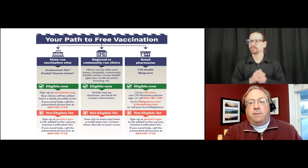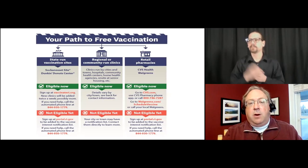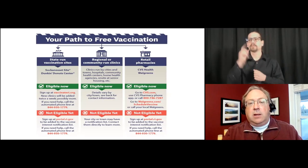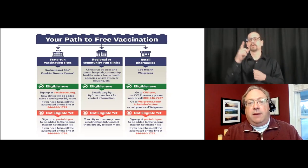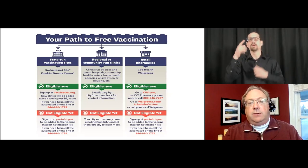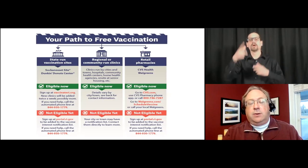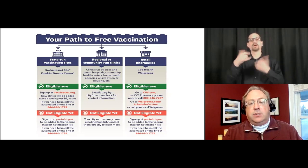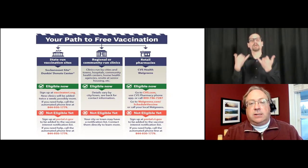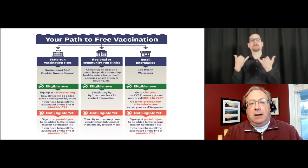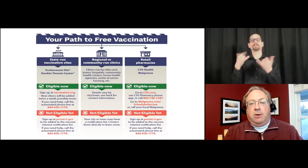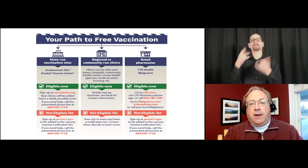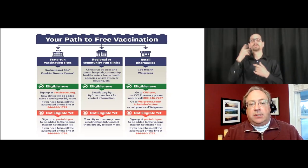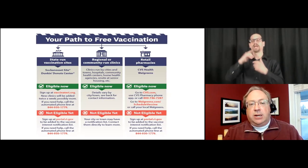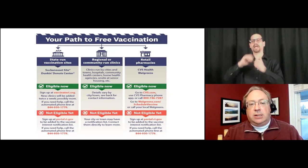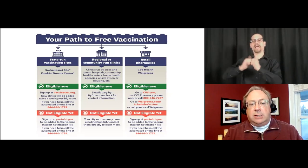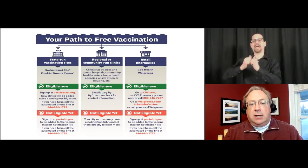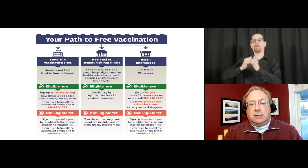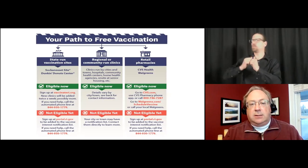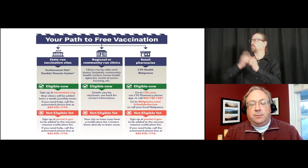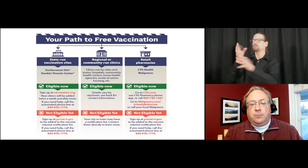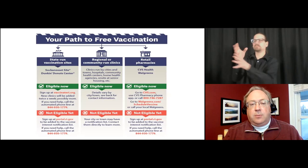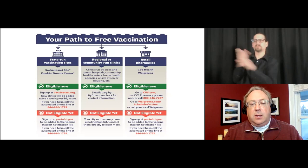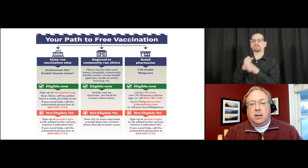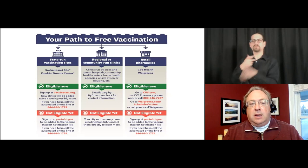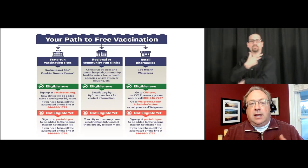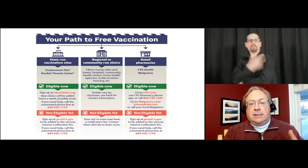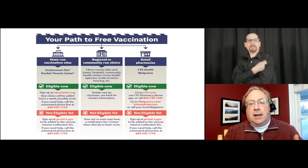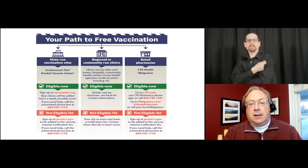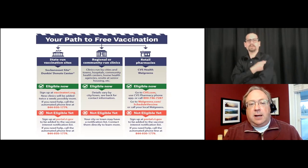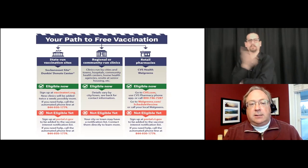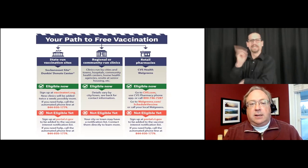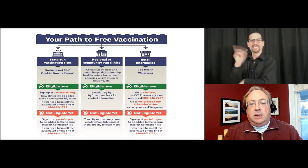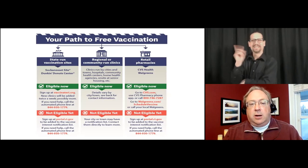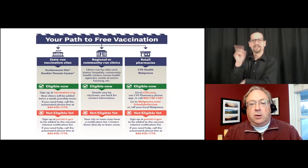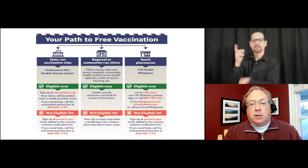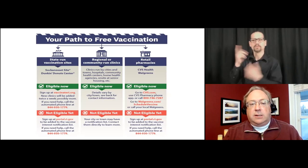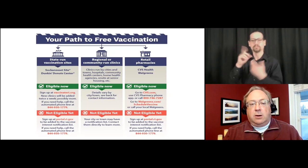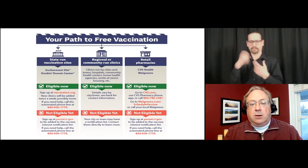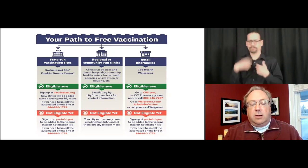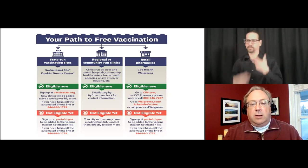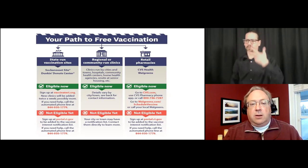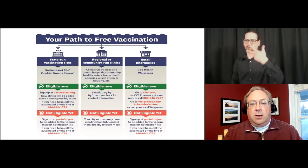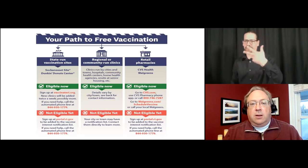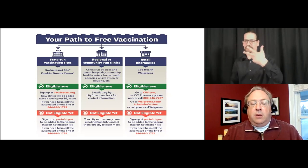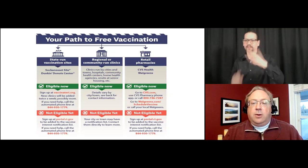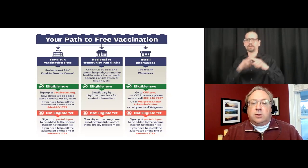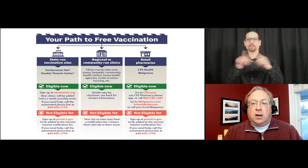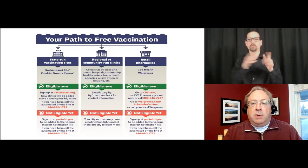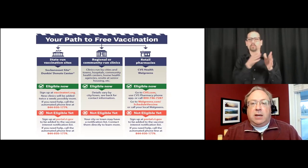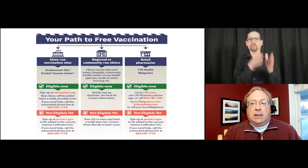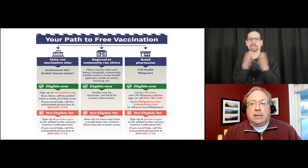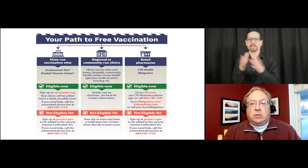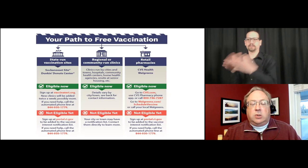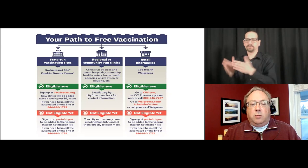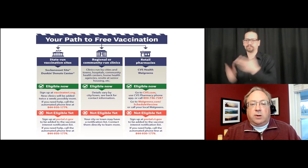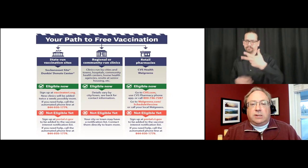From the far left, there's the state-run vaccination sites at Saka Nasa and Dunkin' Donuts Center. There's